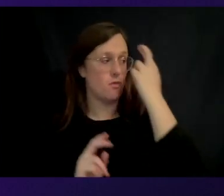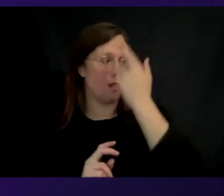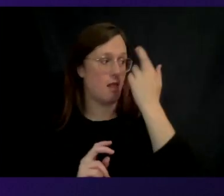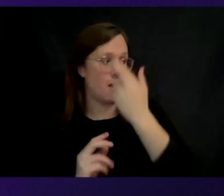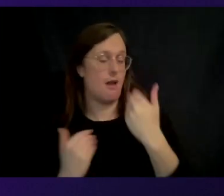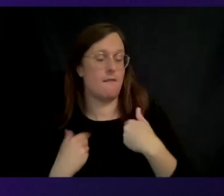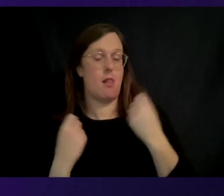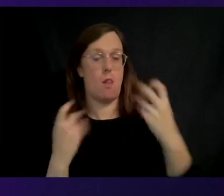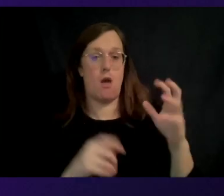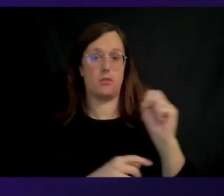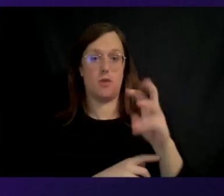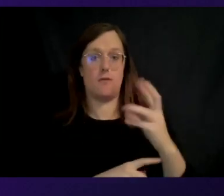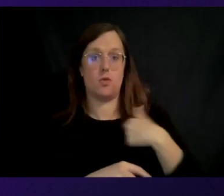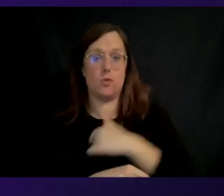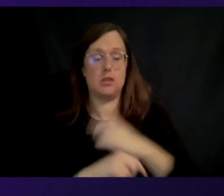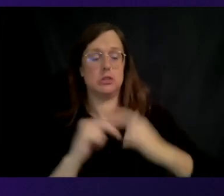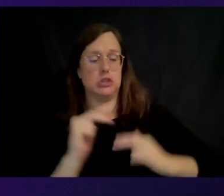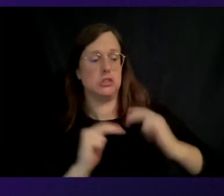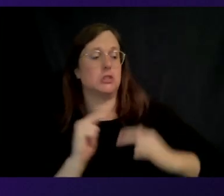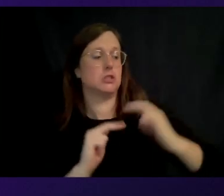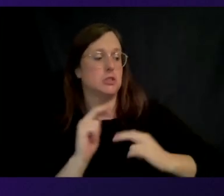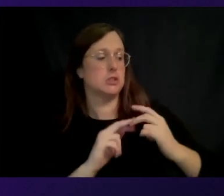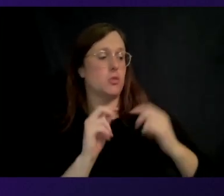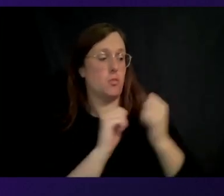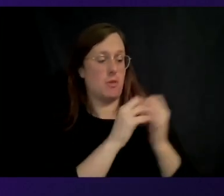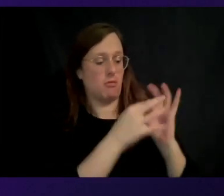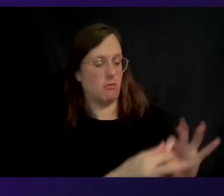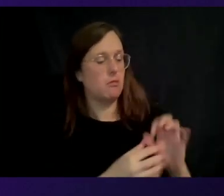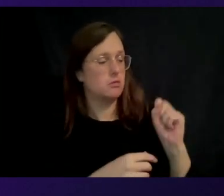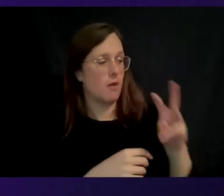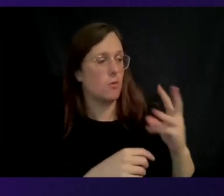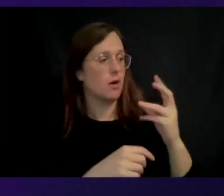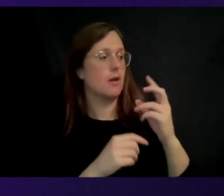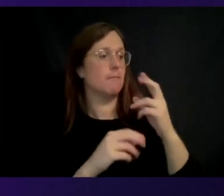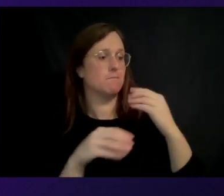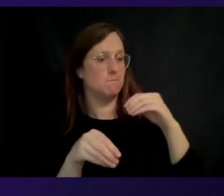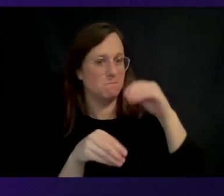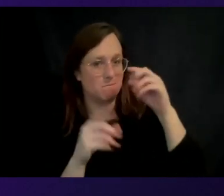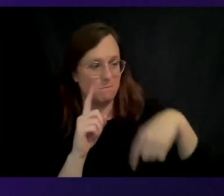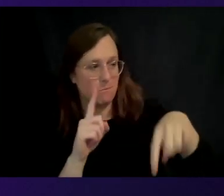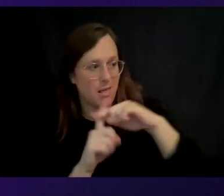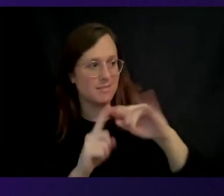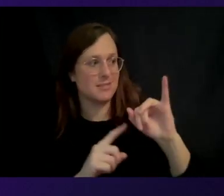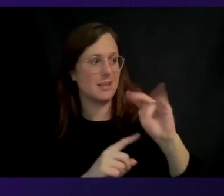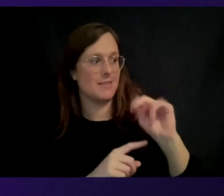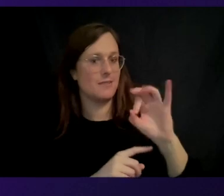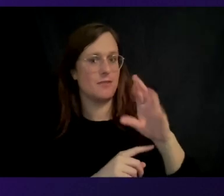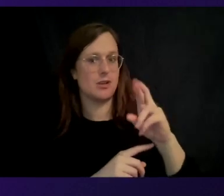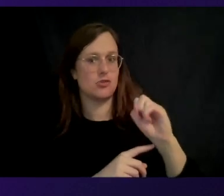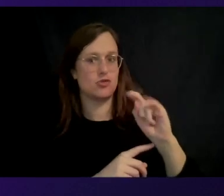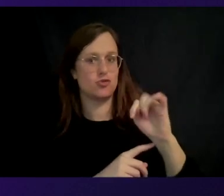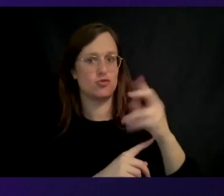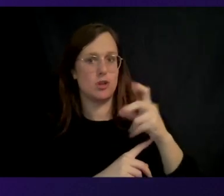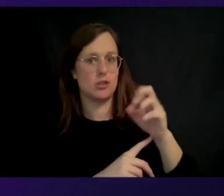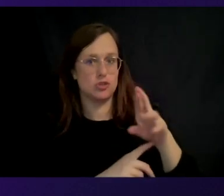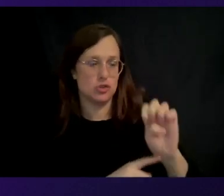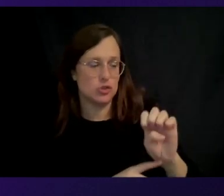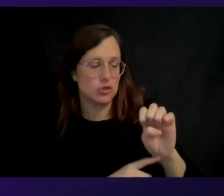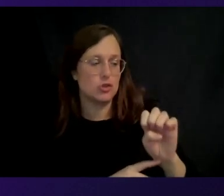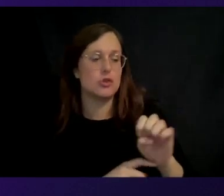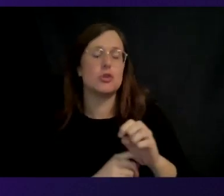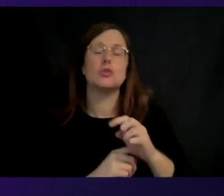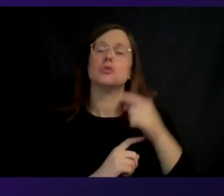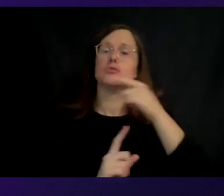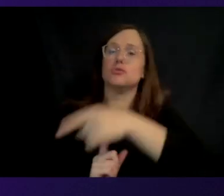that go around these chips and into our infrastructure. So for AI, we, and Tranium and Inferentia, develop Neuron.